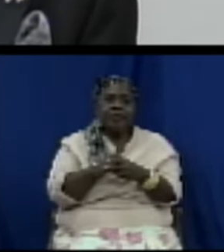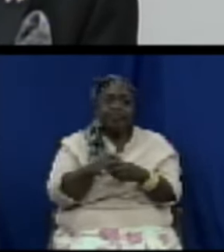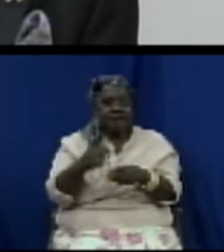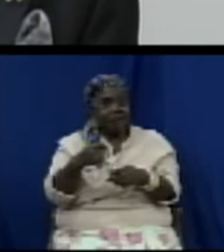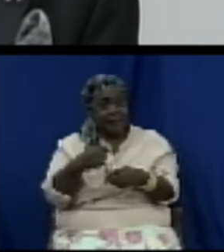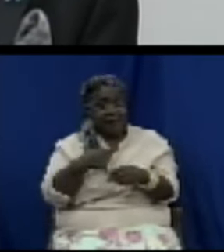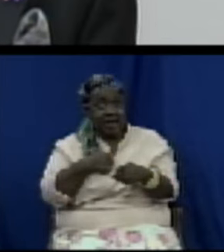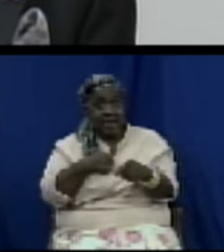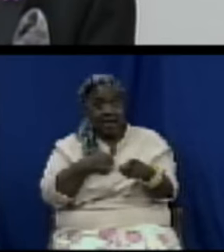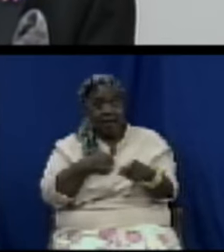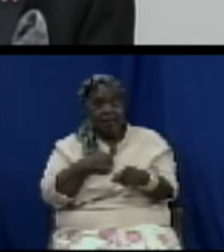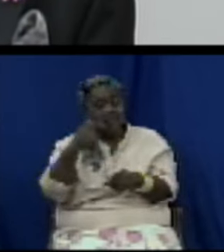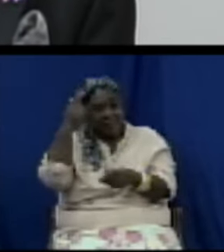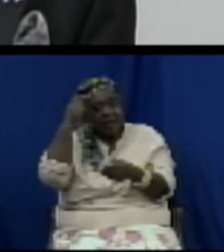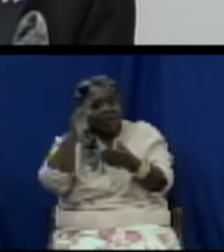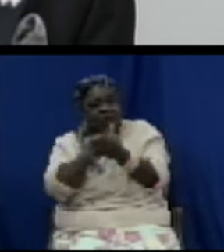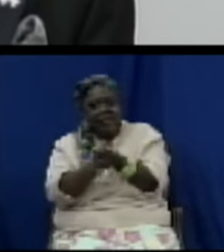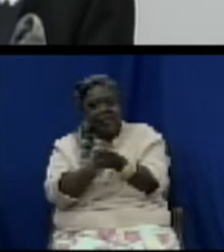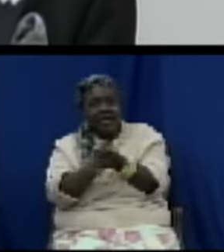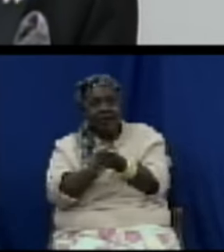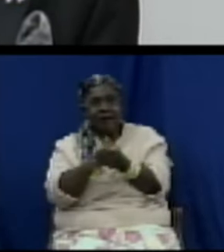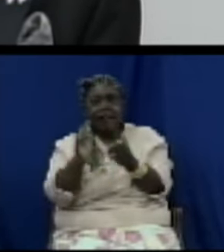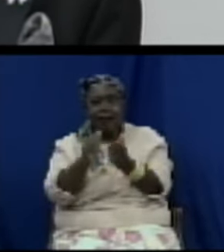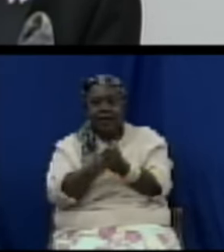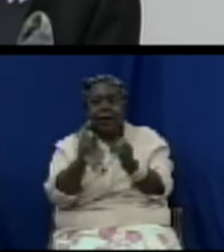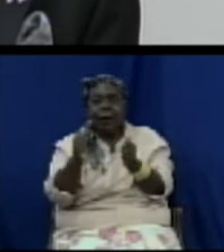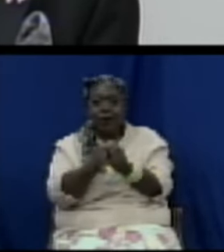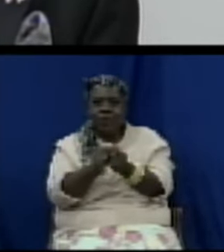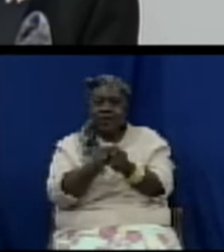that with the measures